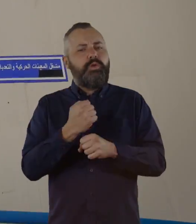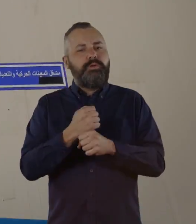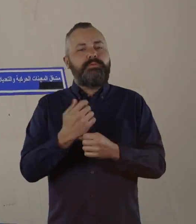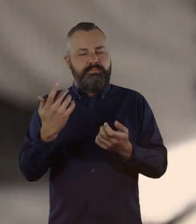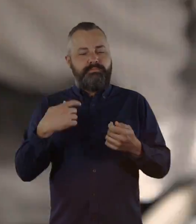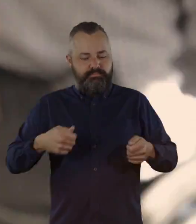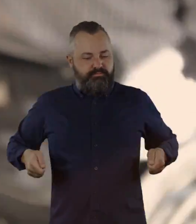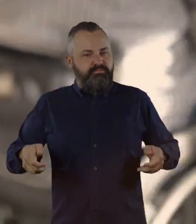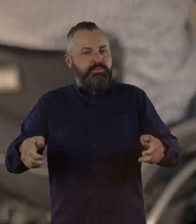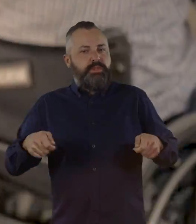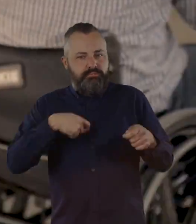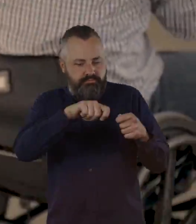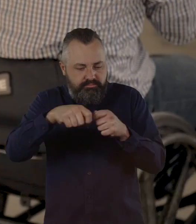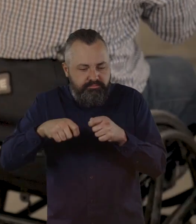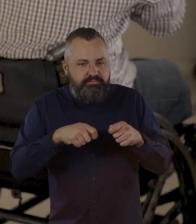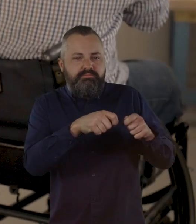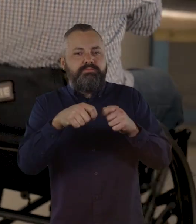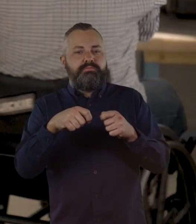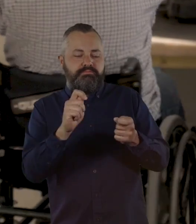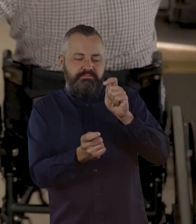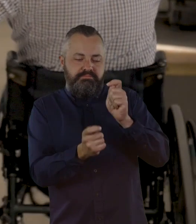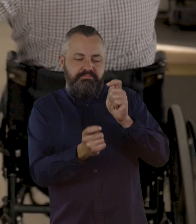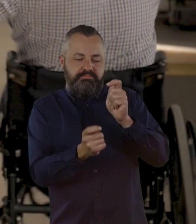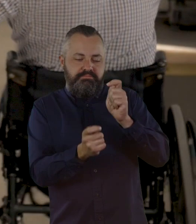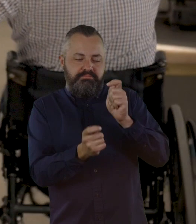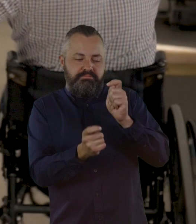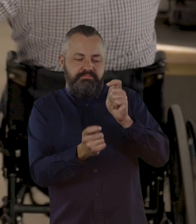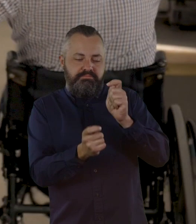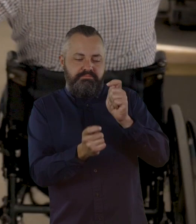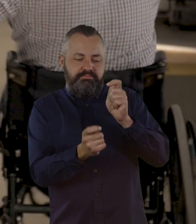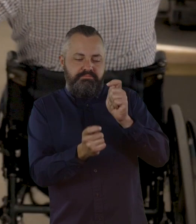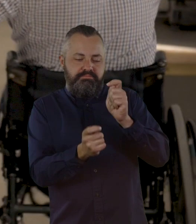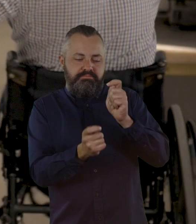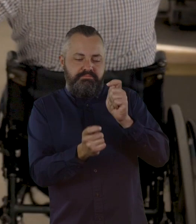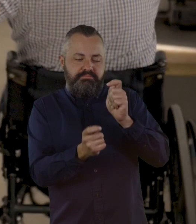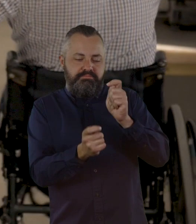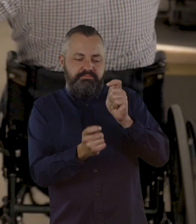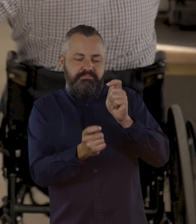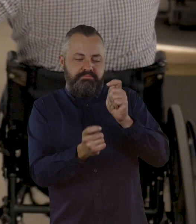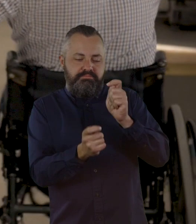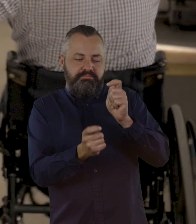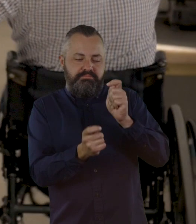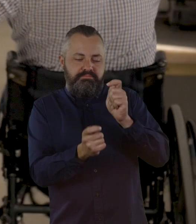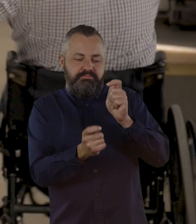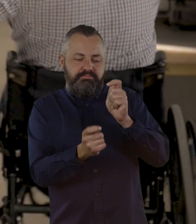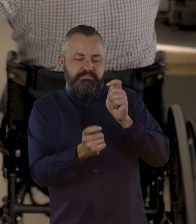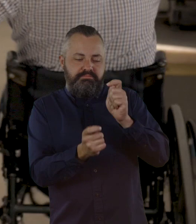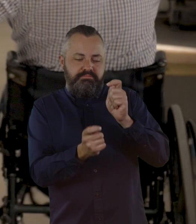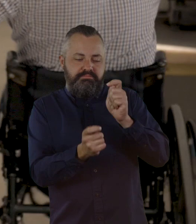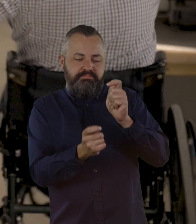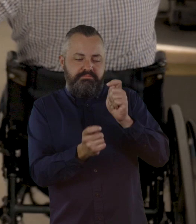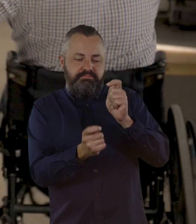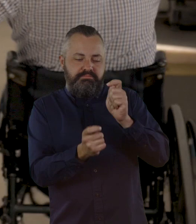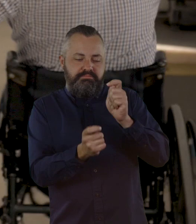for wheelchair maintenance and alterations. He enters a door with a sign in Arabic and English. The English